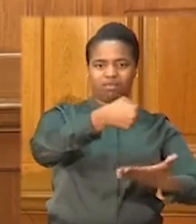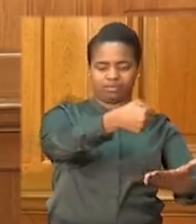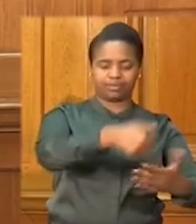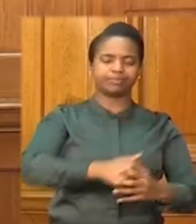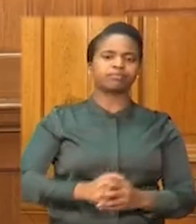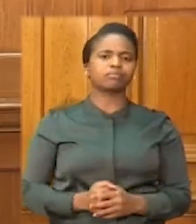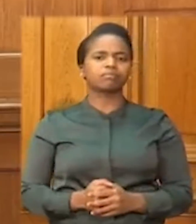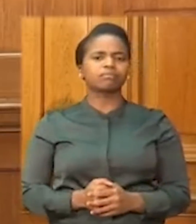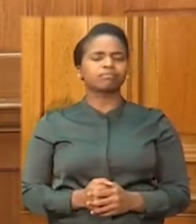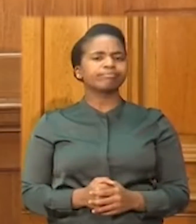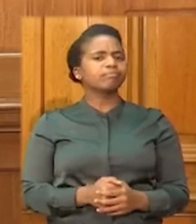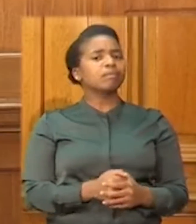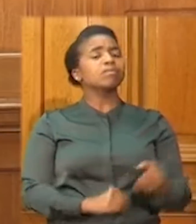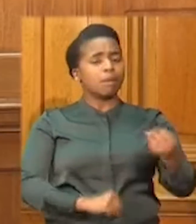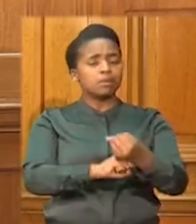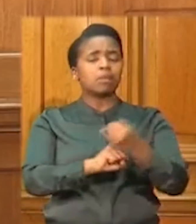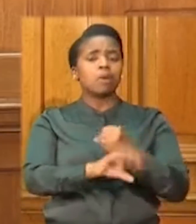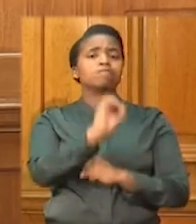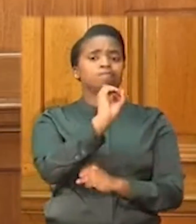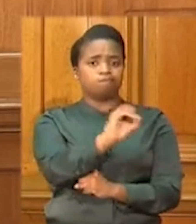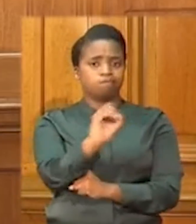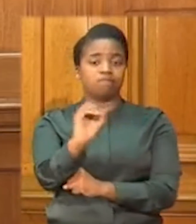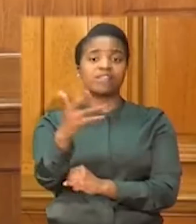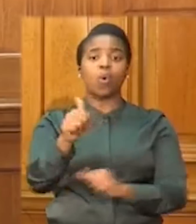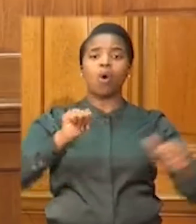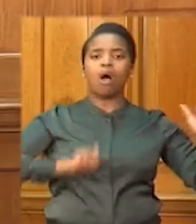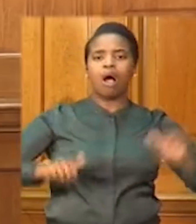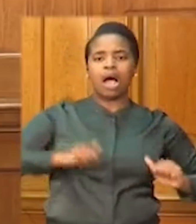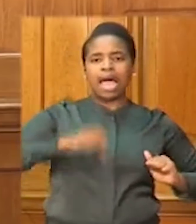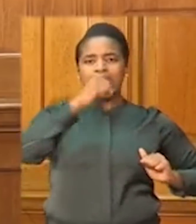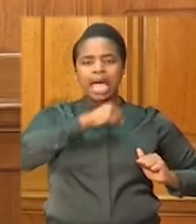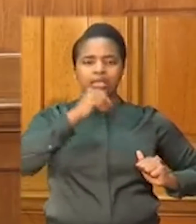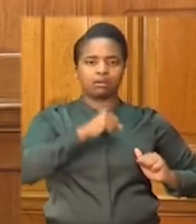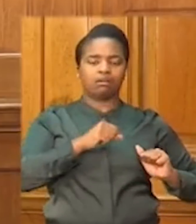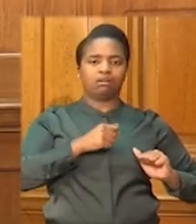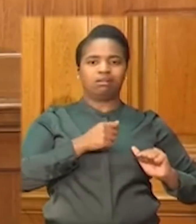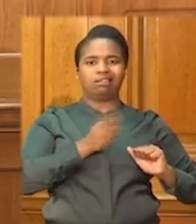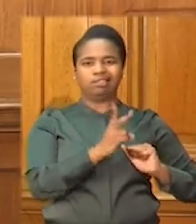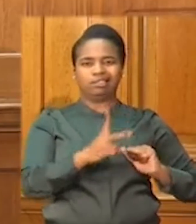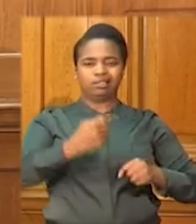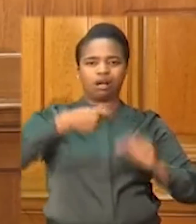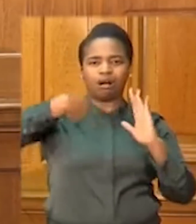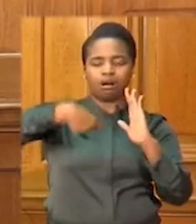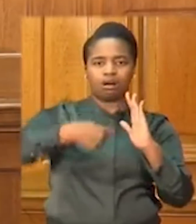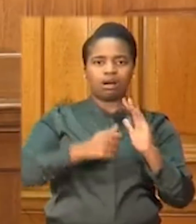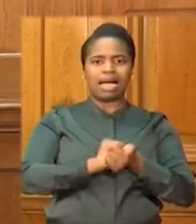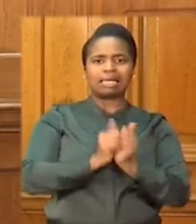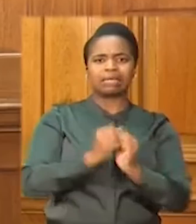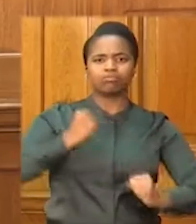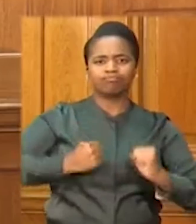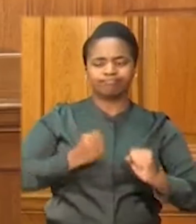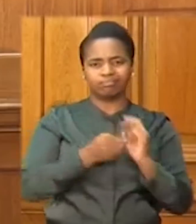of support have been extended to artists, to athletes, and technical personnel,